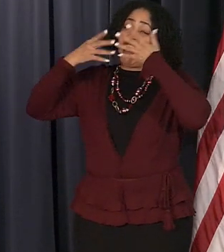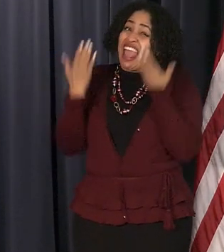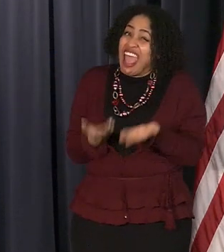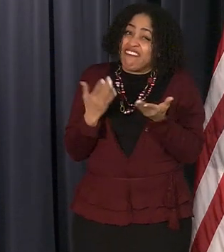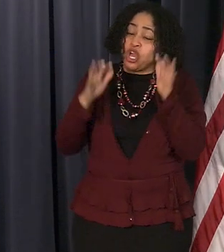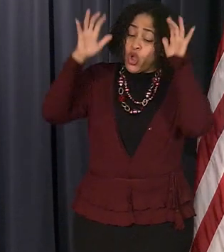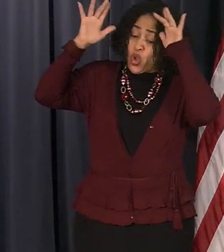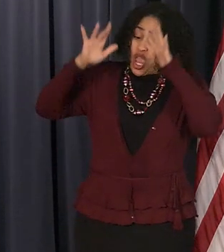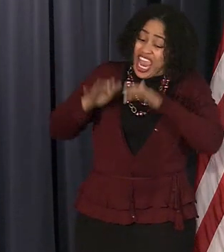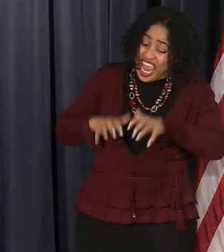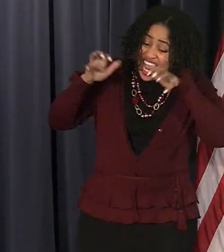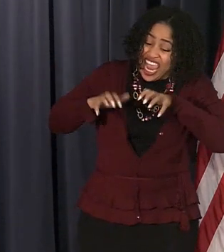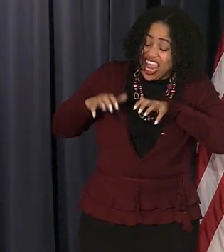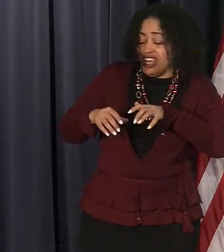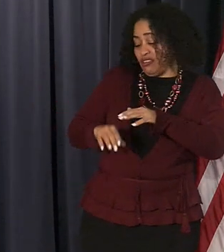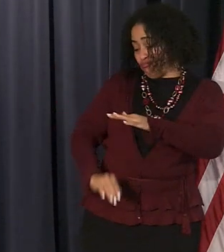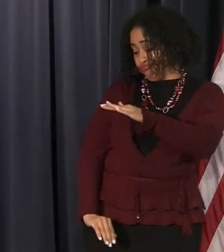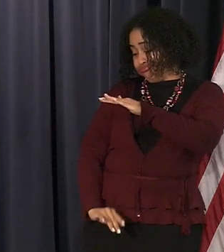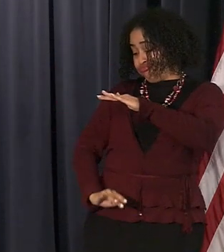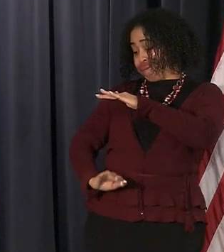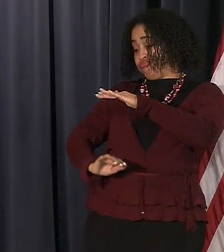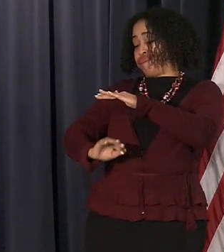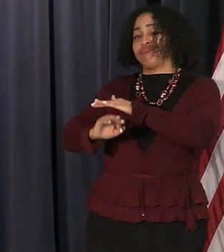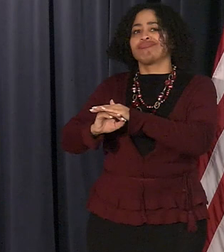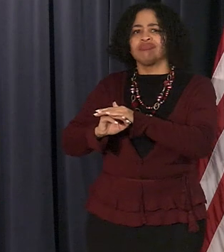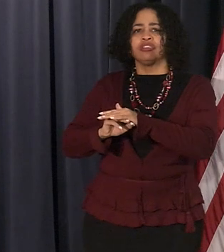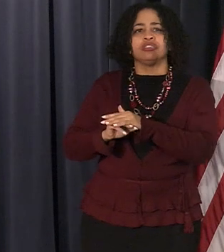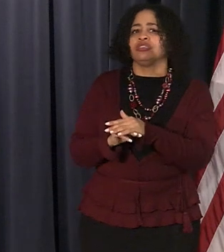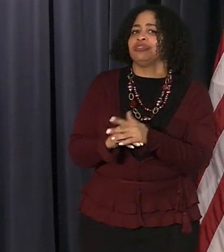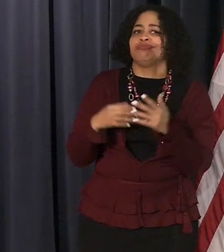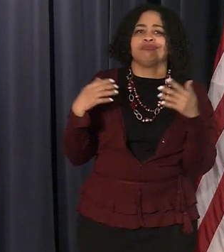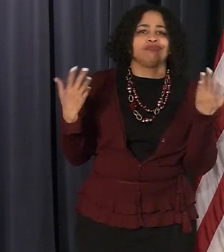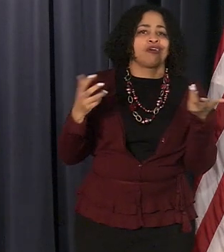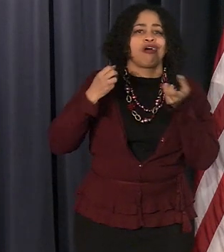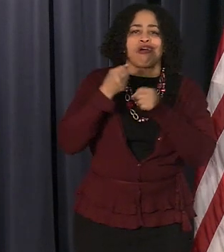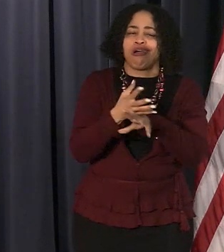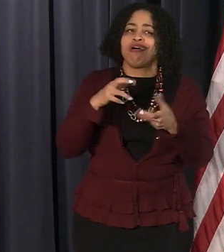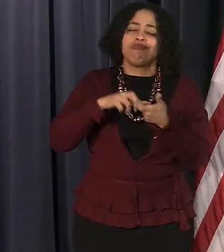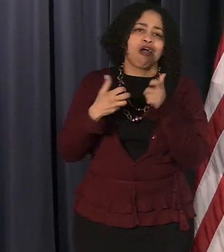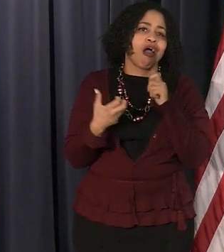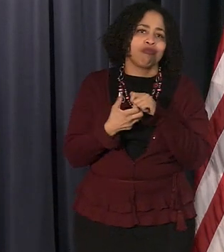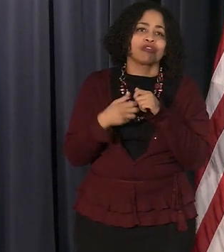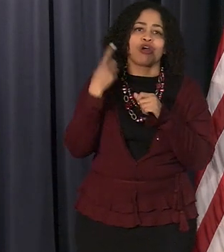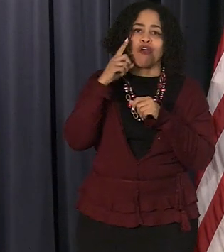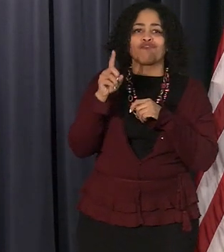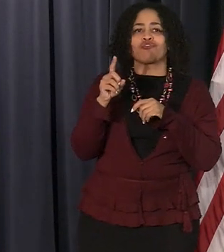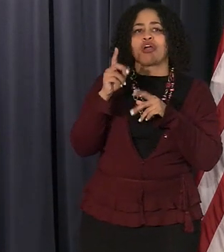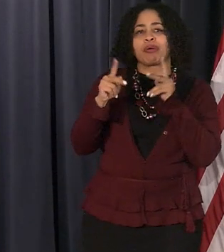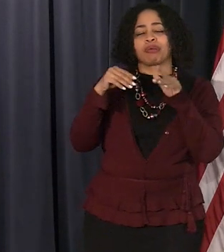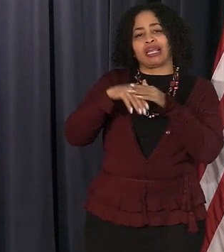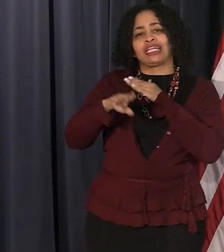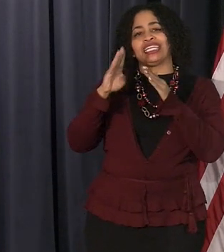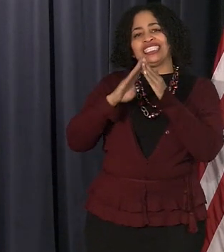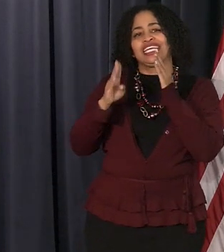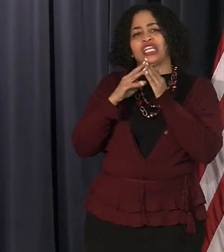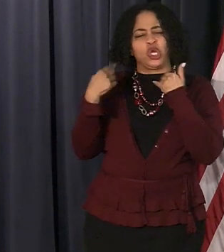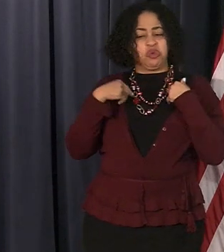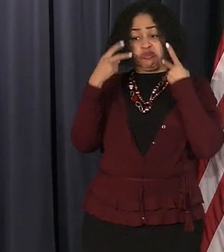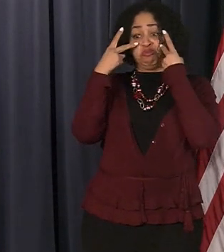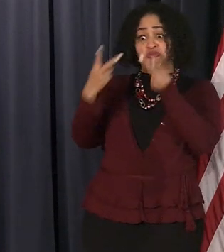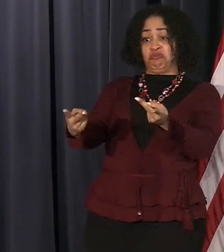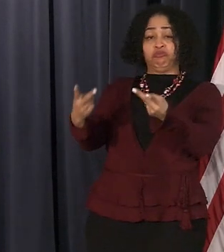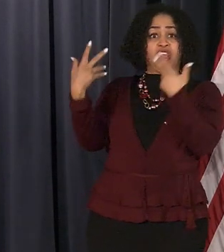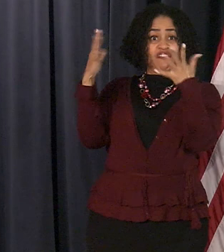basements and basically to the to the lowest lying areas in the city where the water runs we know what the pattern is